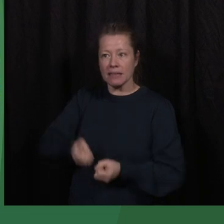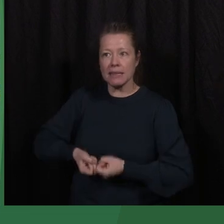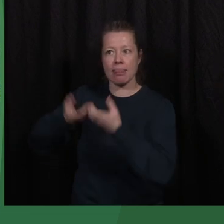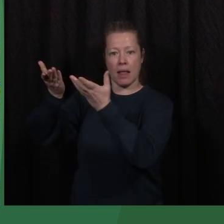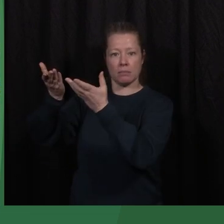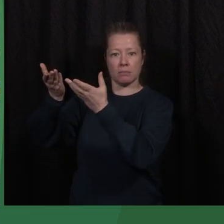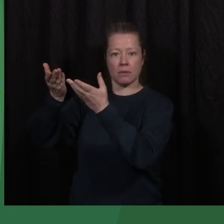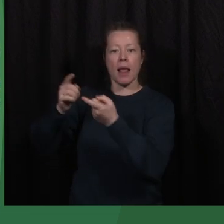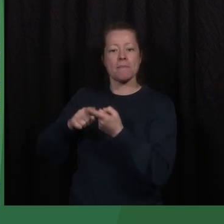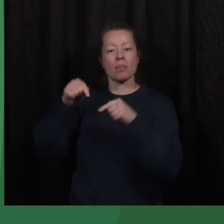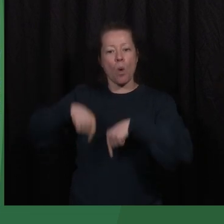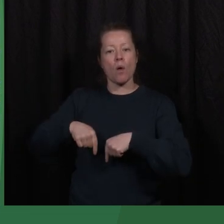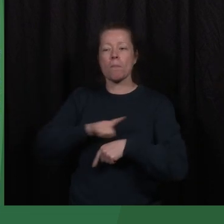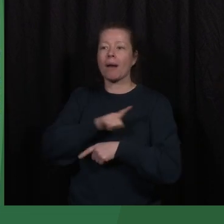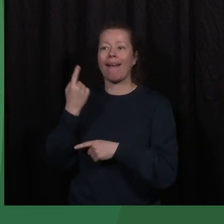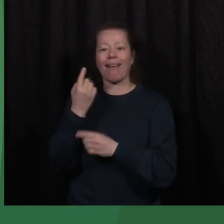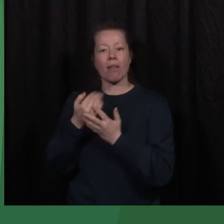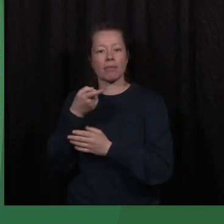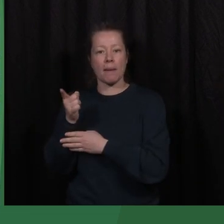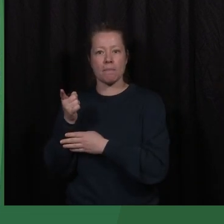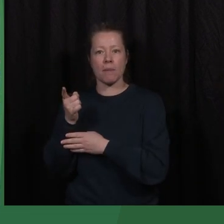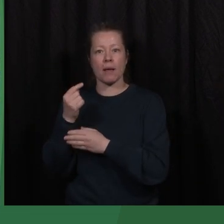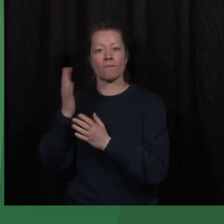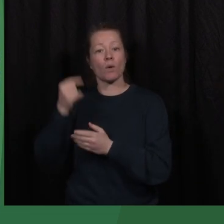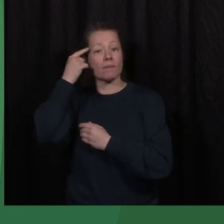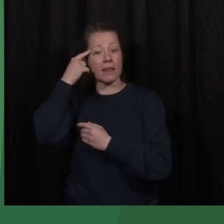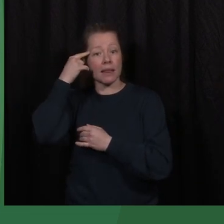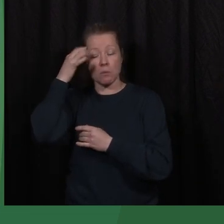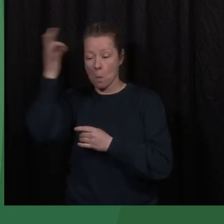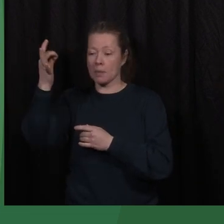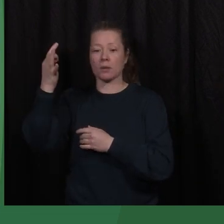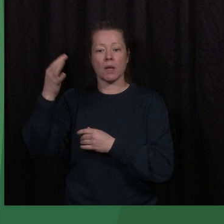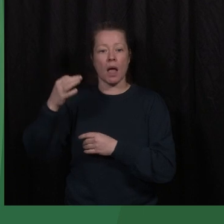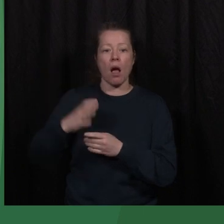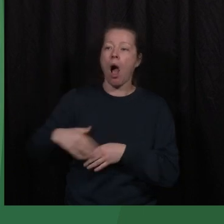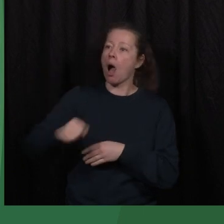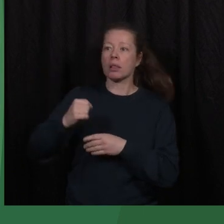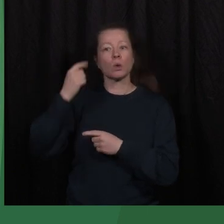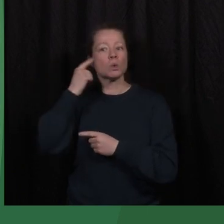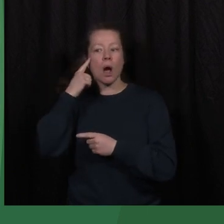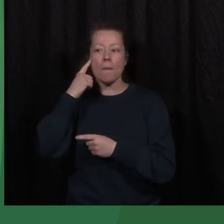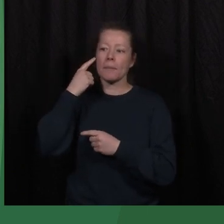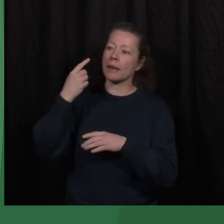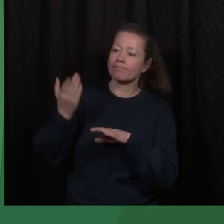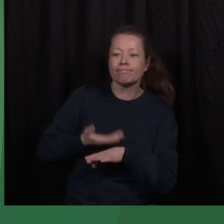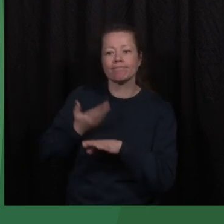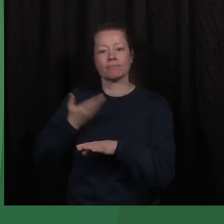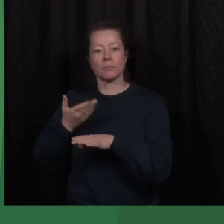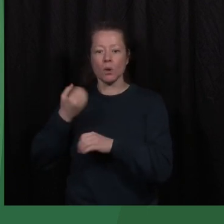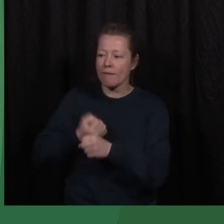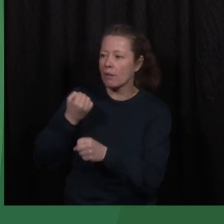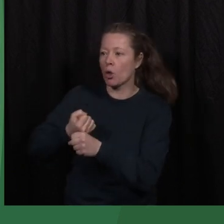But this time, we're going to give only one of them, all of the know-how, all of the knowledge, all of the skills, all of the training, and all of the resources.